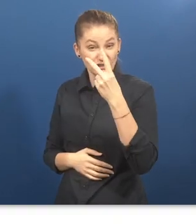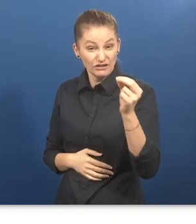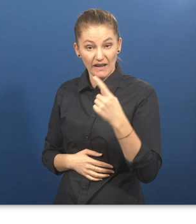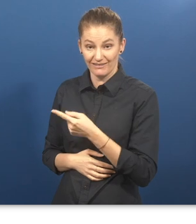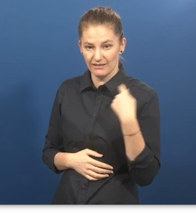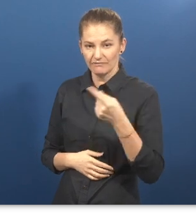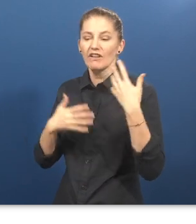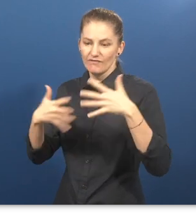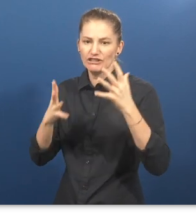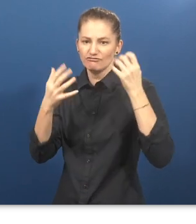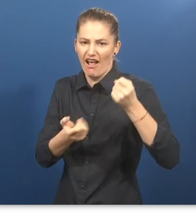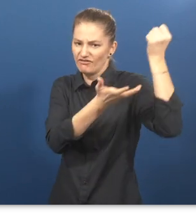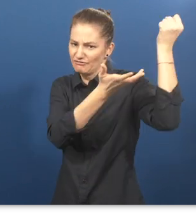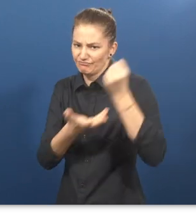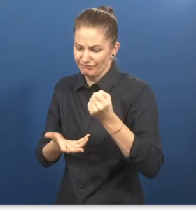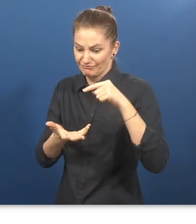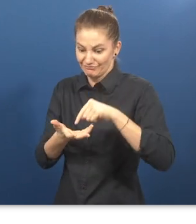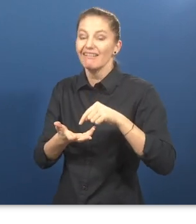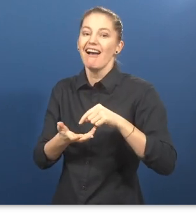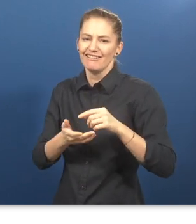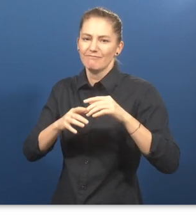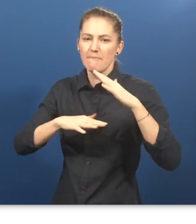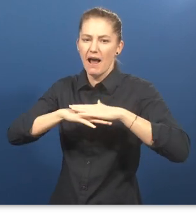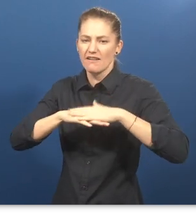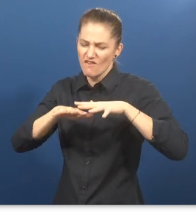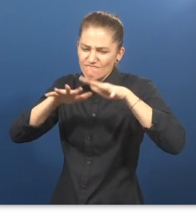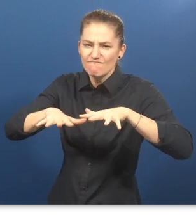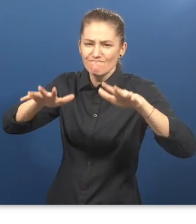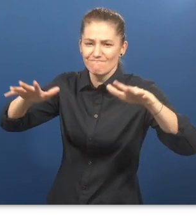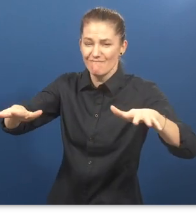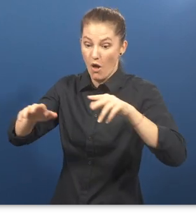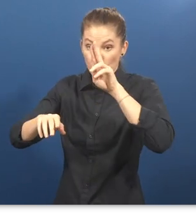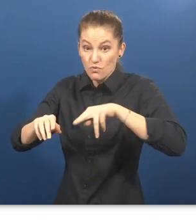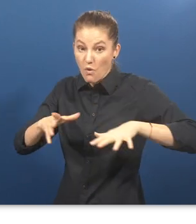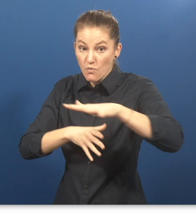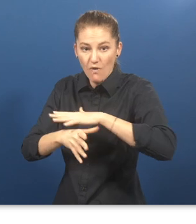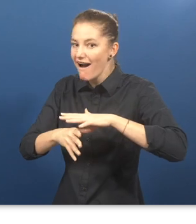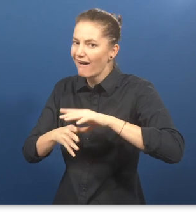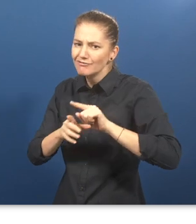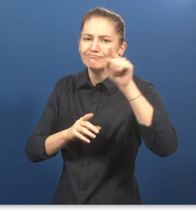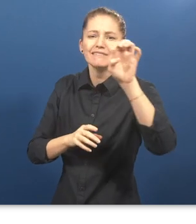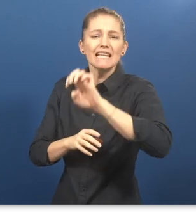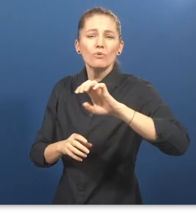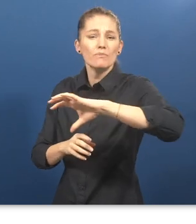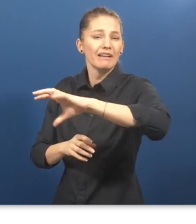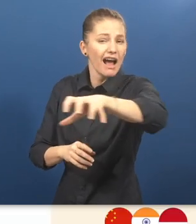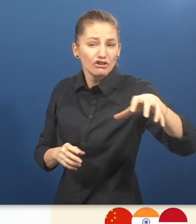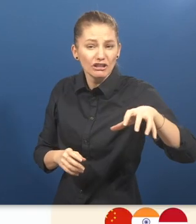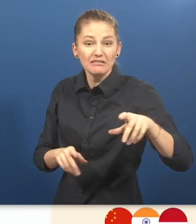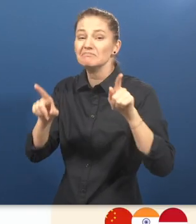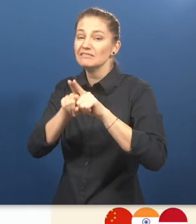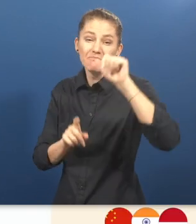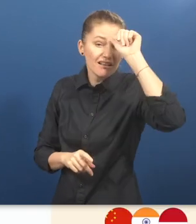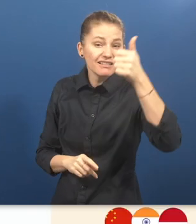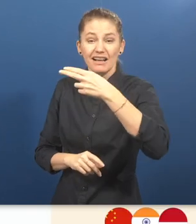secured funding to expand the platform outside Norway to major European countries as well as India, Indonesia and China.